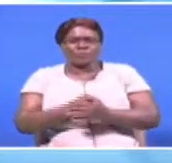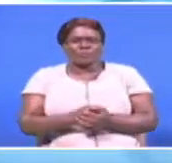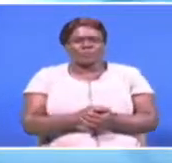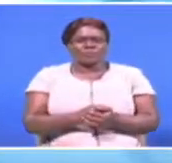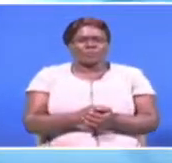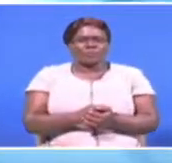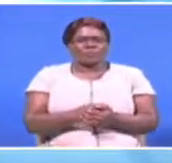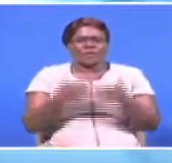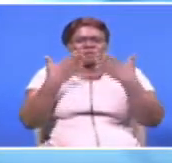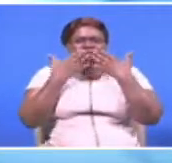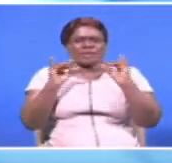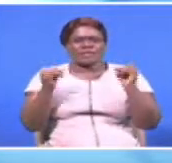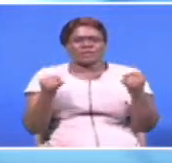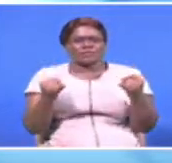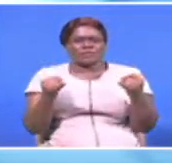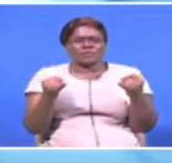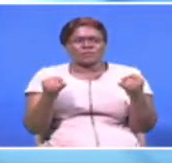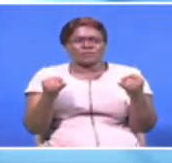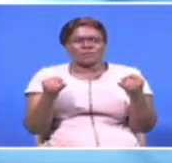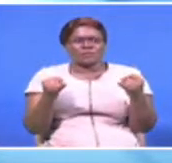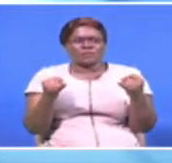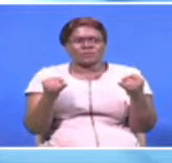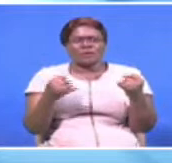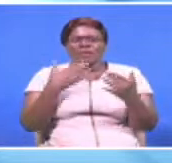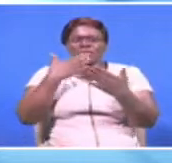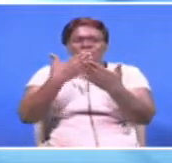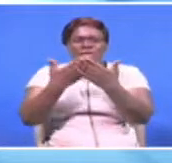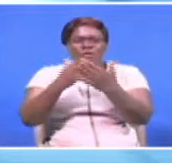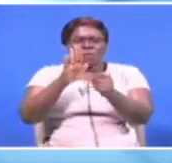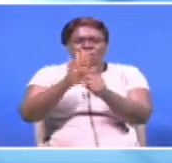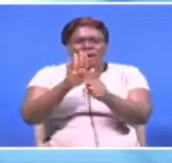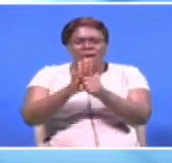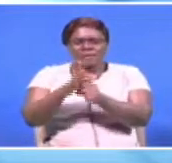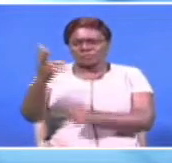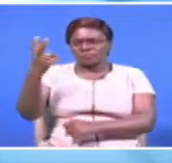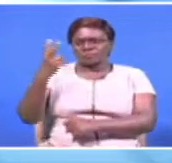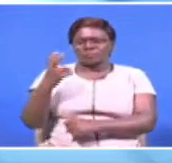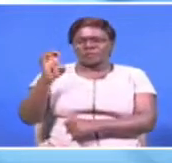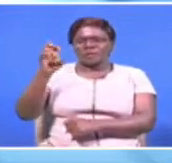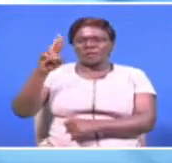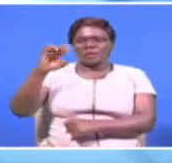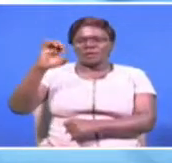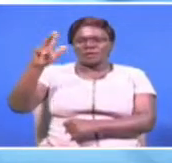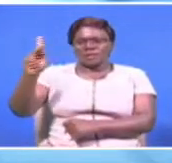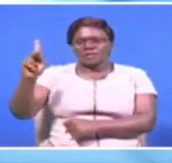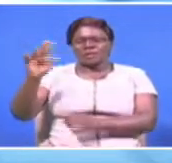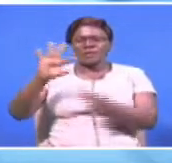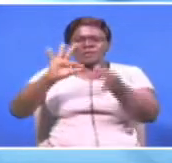AND THAT'S ALL FOR KTN NEWSLINE TONIGHT. THANK YOU VERY MUCH FOR TUNING IN. MY NAME IS ERIC LATIFE, OUR SIGN LANGUAGE INTERPRETER.